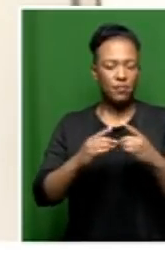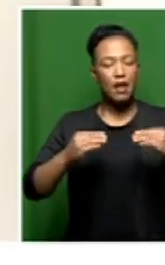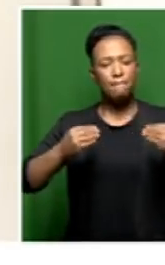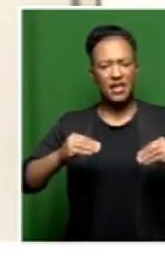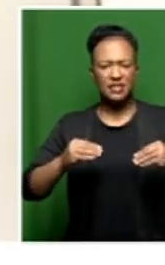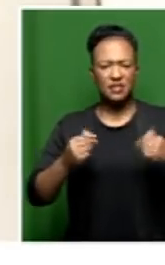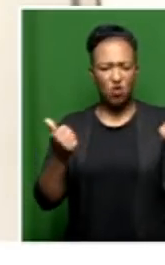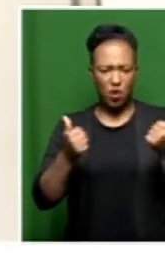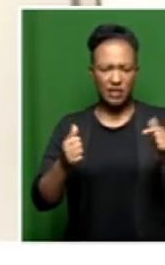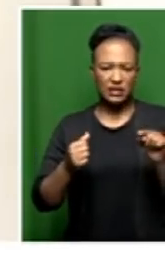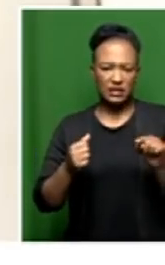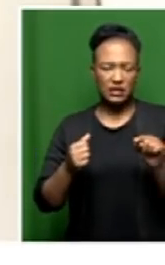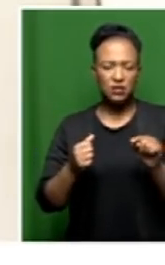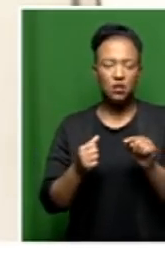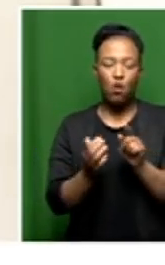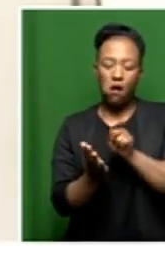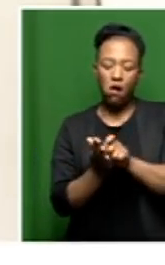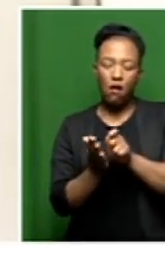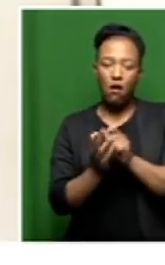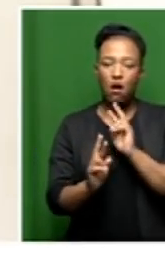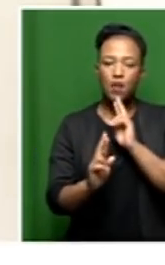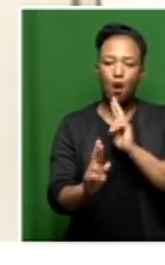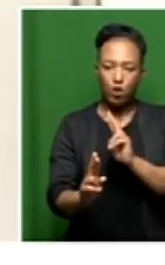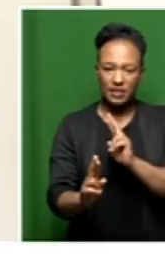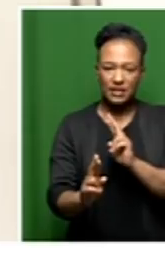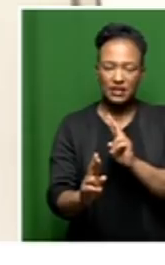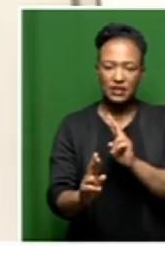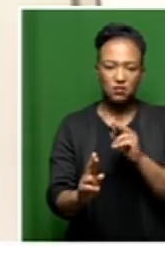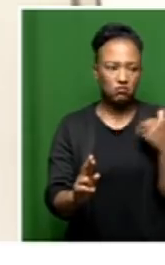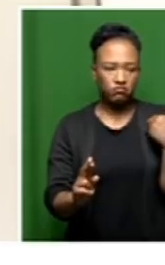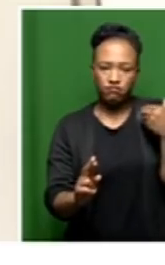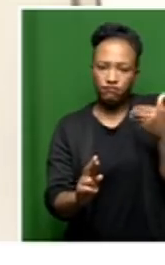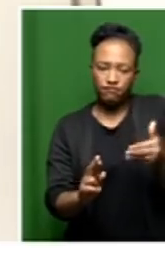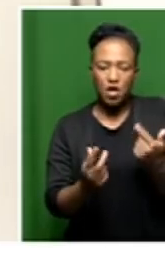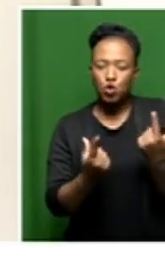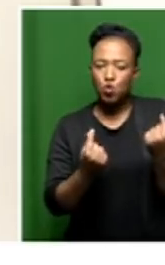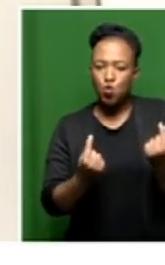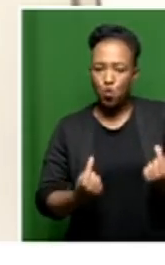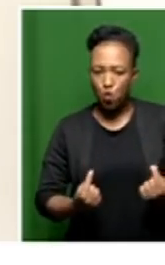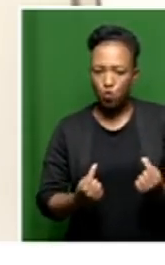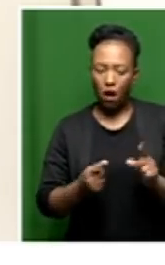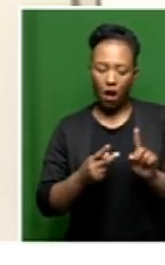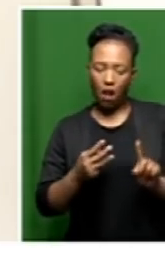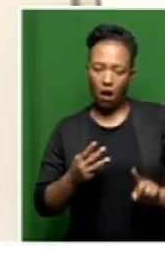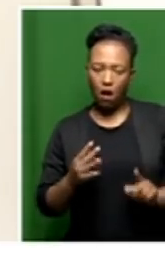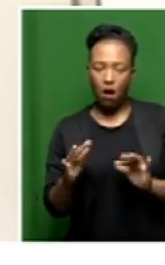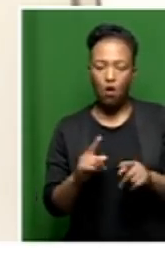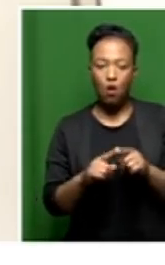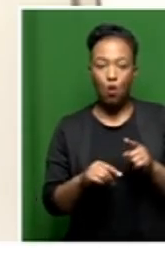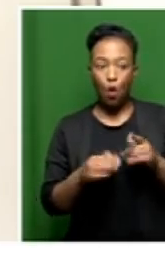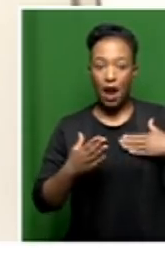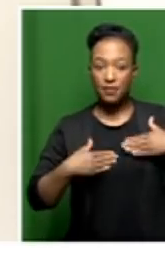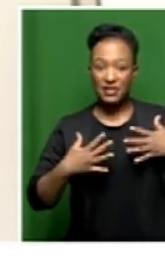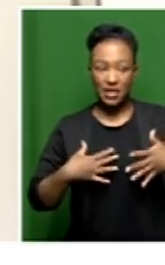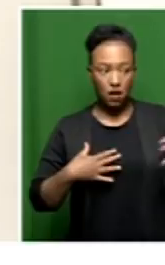with a report that would indicate how far we have gone ever since we got the administrator